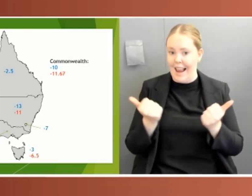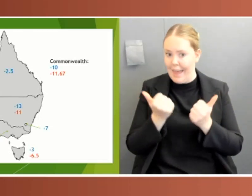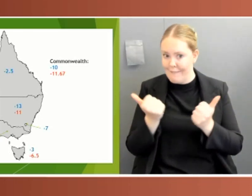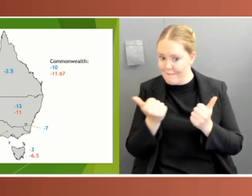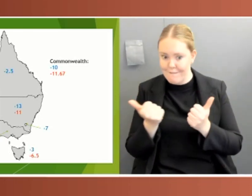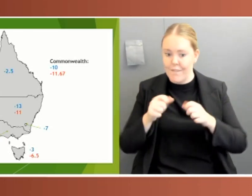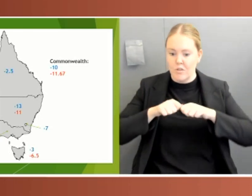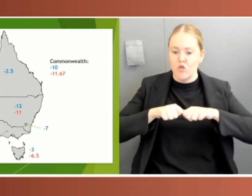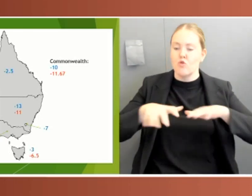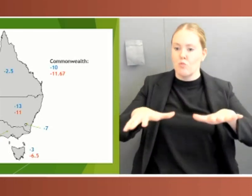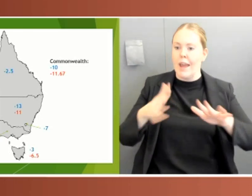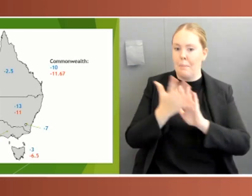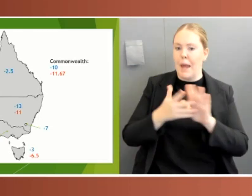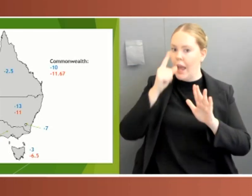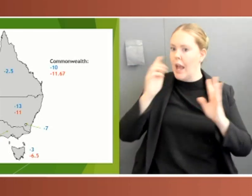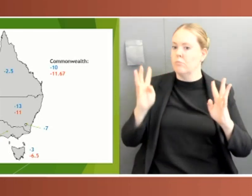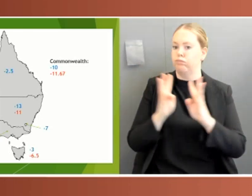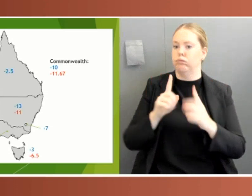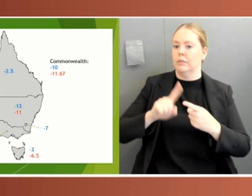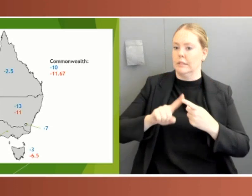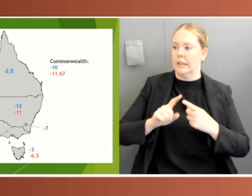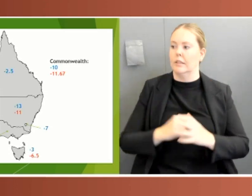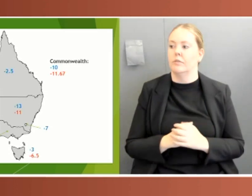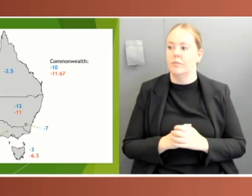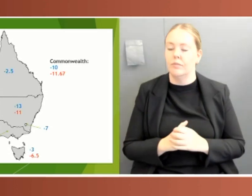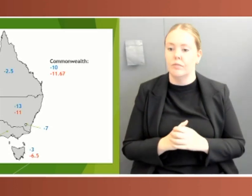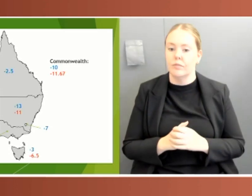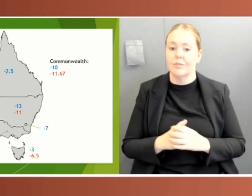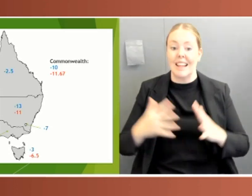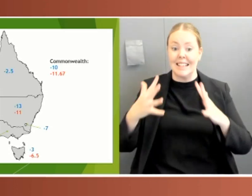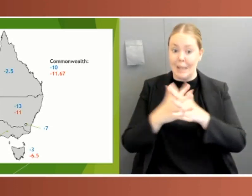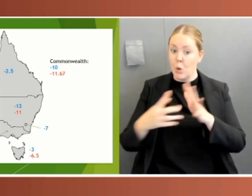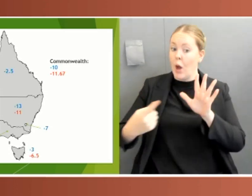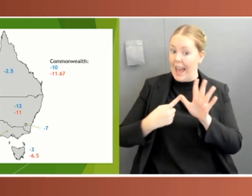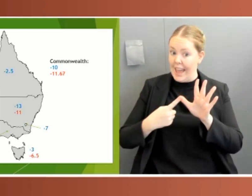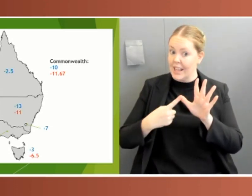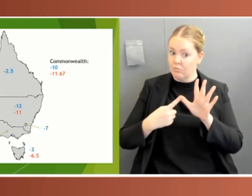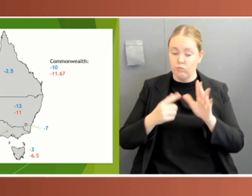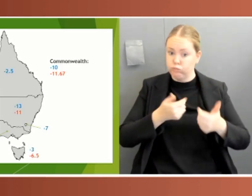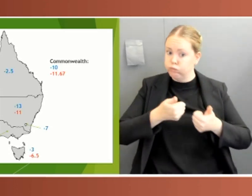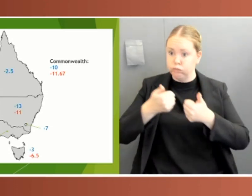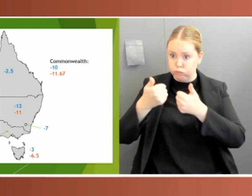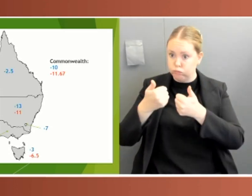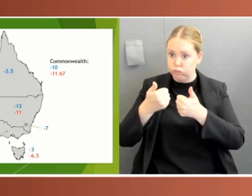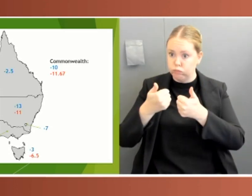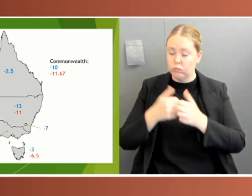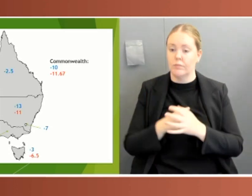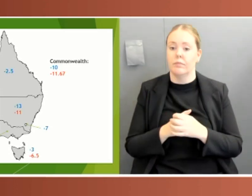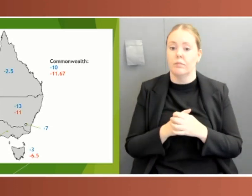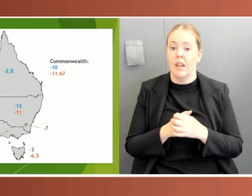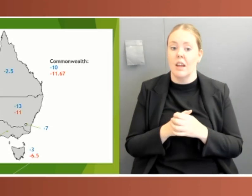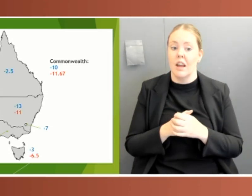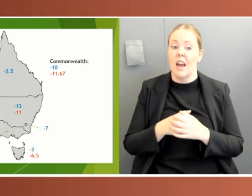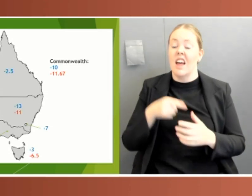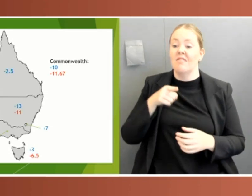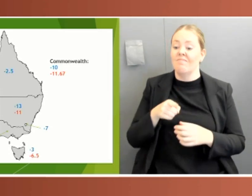approach. You can see that WA performed really well. The state eliminated COVID or community transmission of COVID in mid-April, and